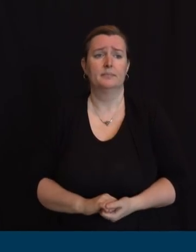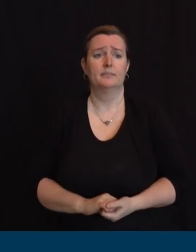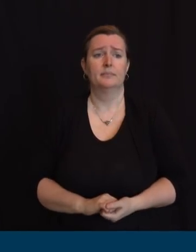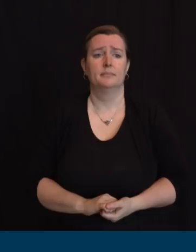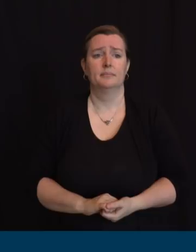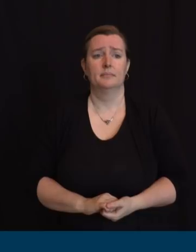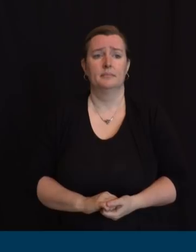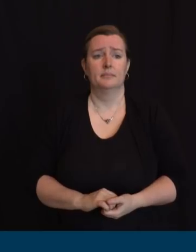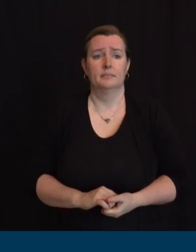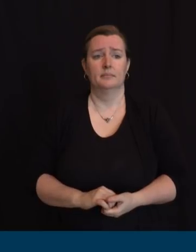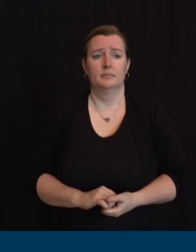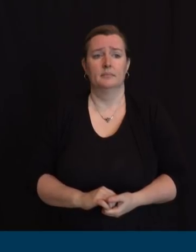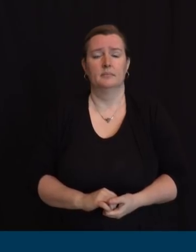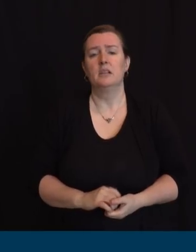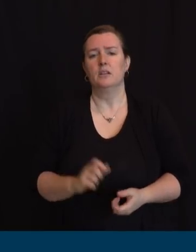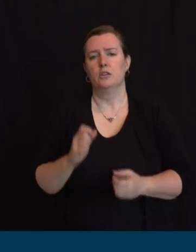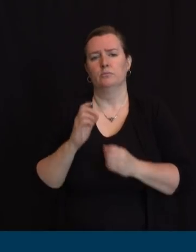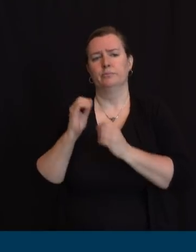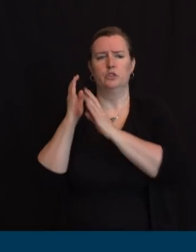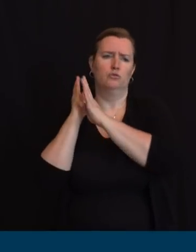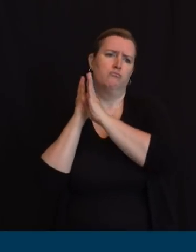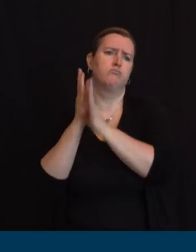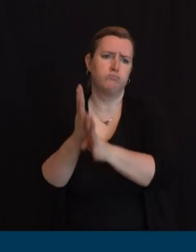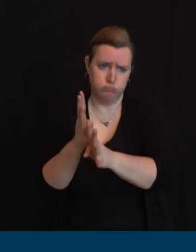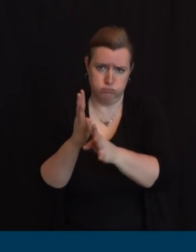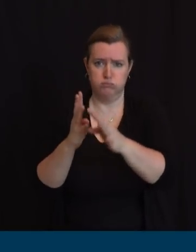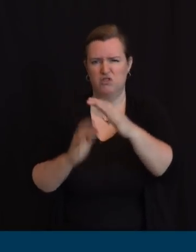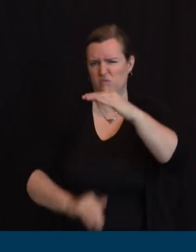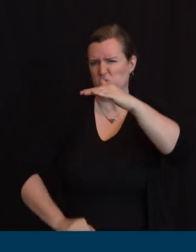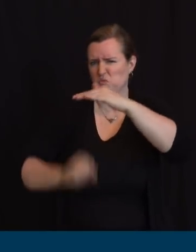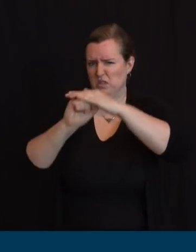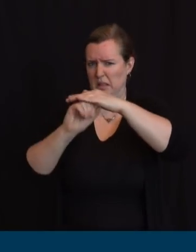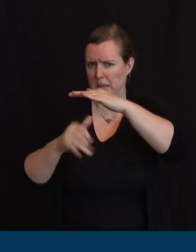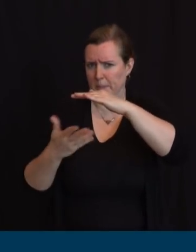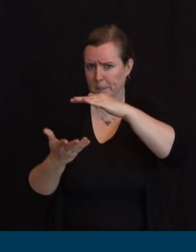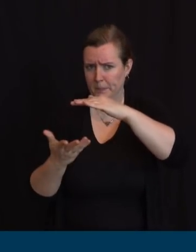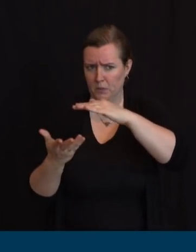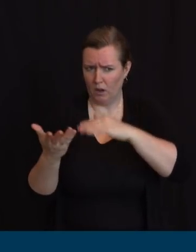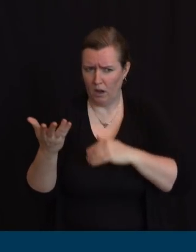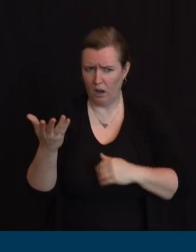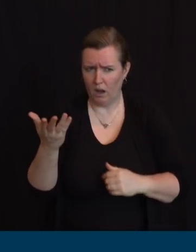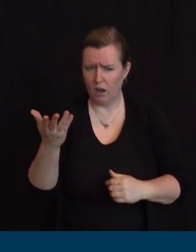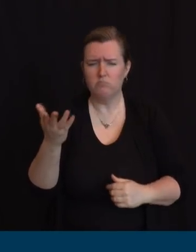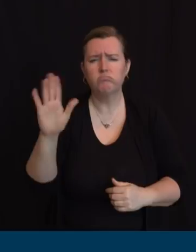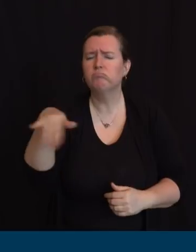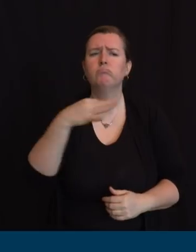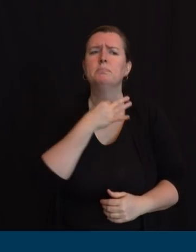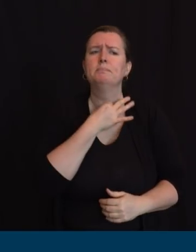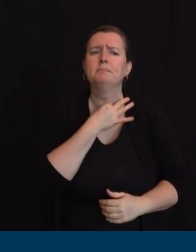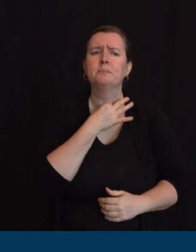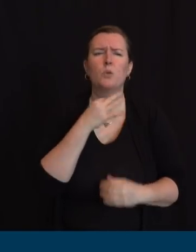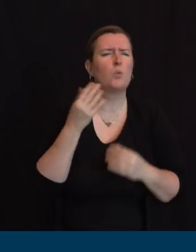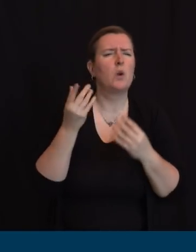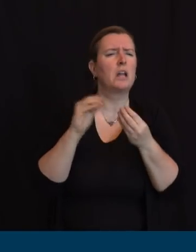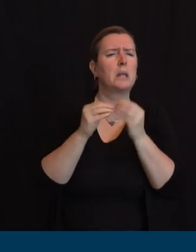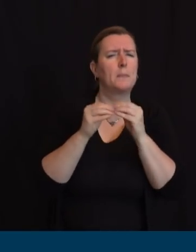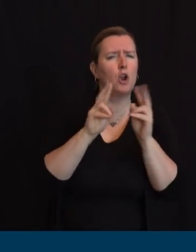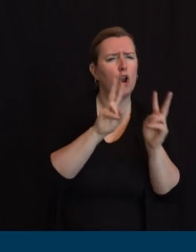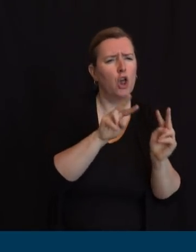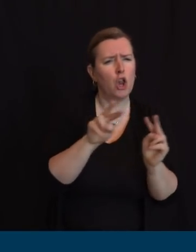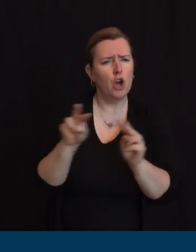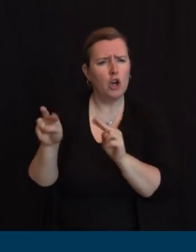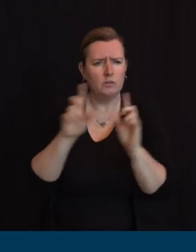is it numbers of admissions beds intensive care beds to show to let you know that you're out of the surge